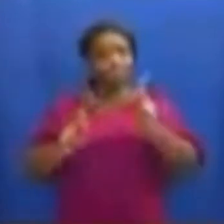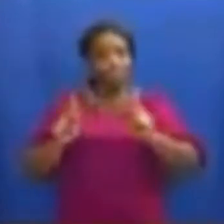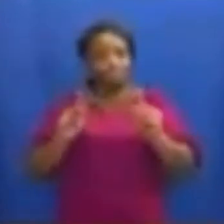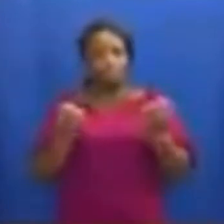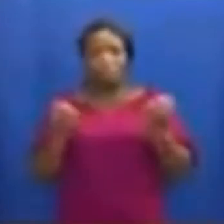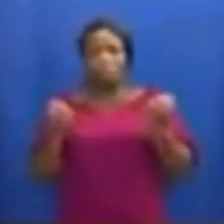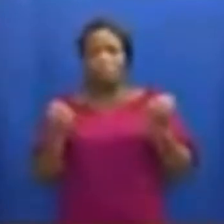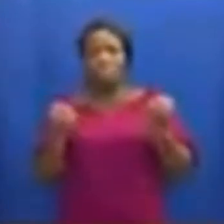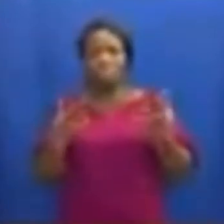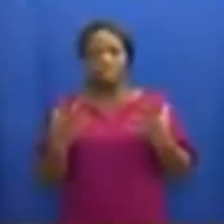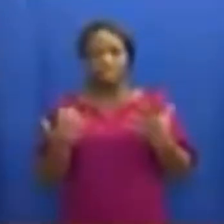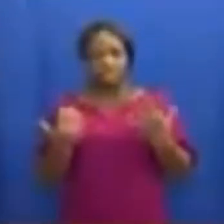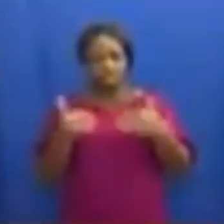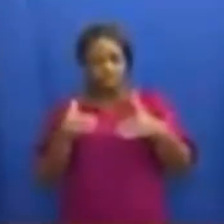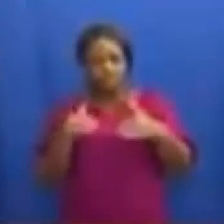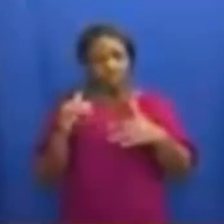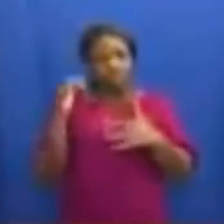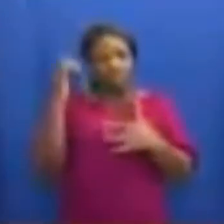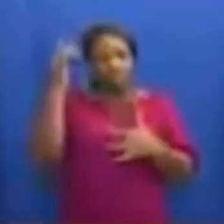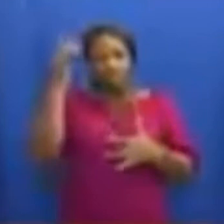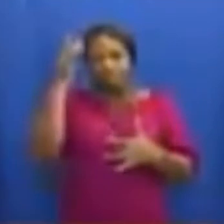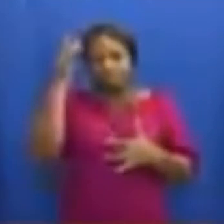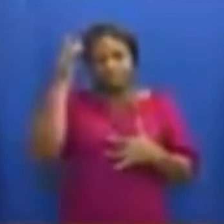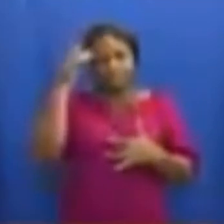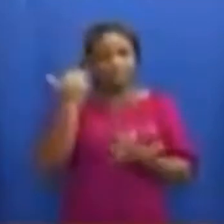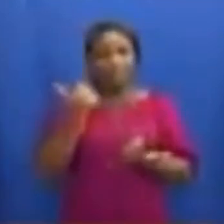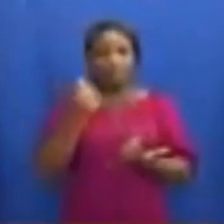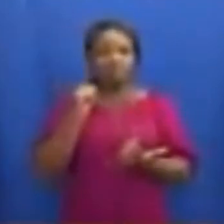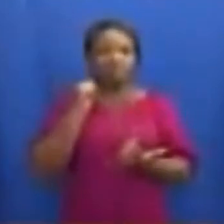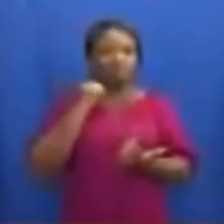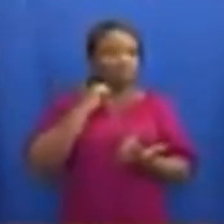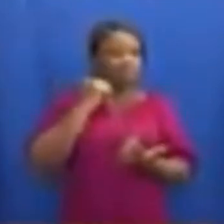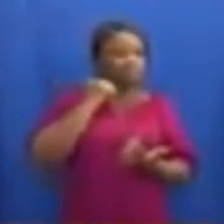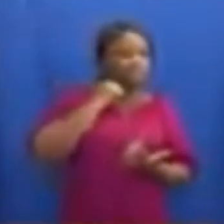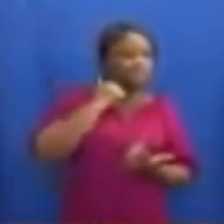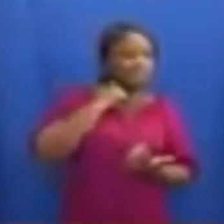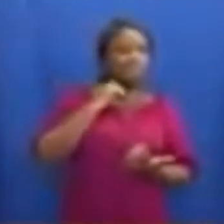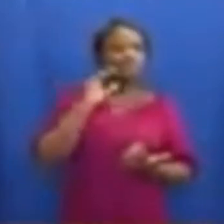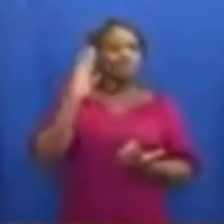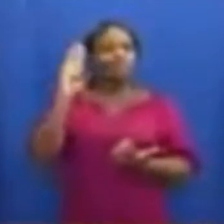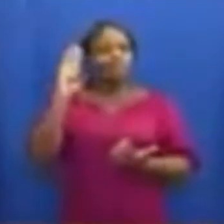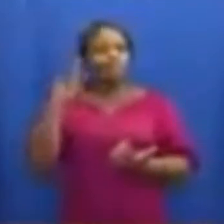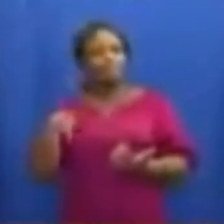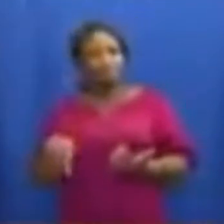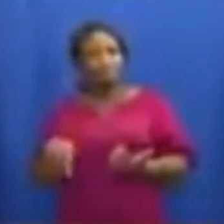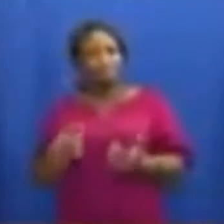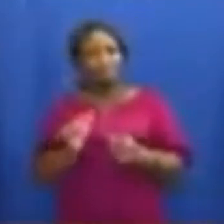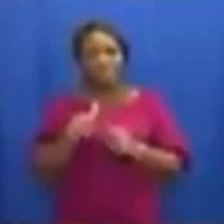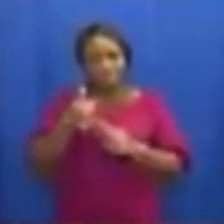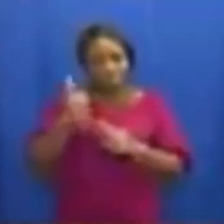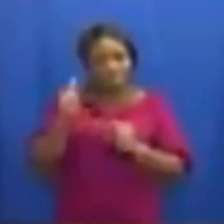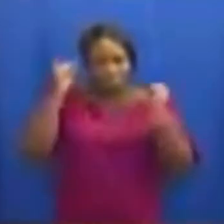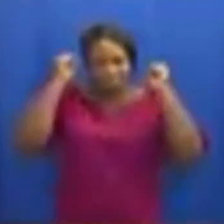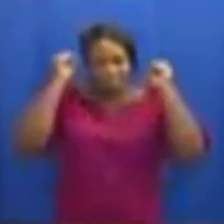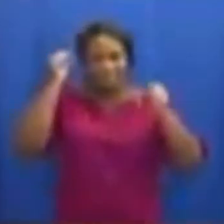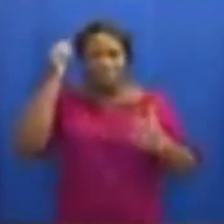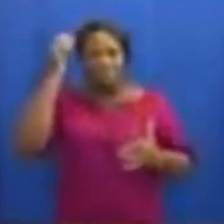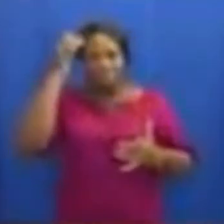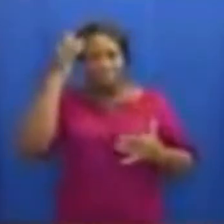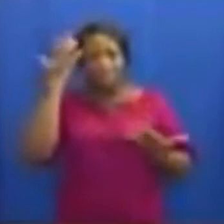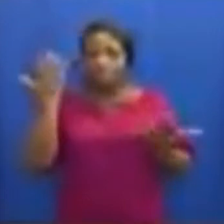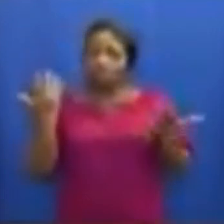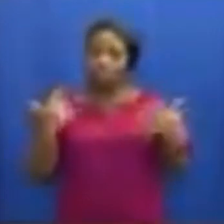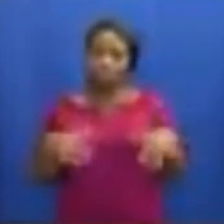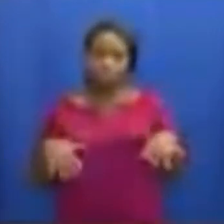majority of them with underlying illnesses such as hypertension, diabetes, and chronic liver disease, have